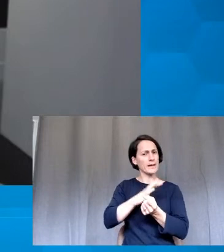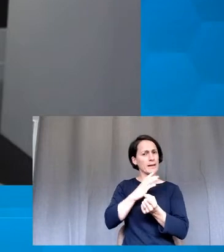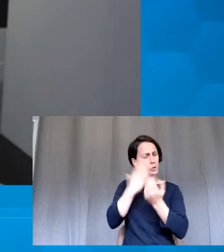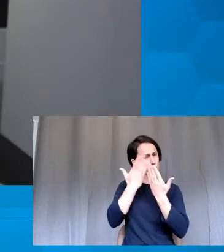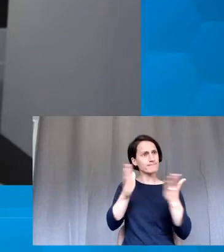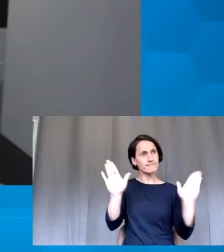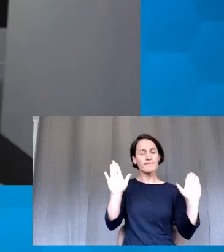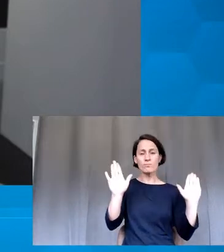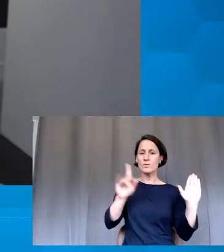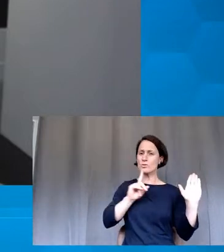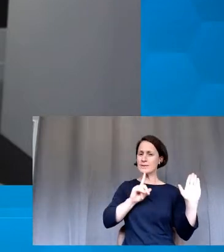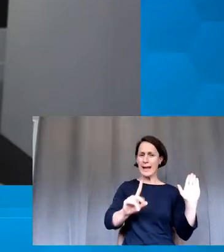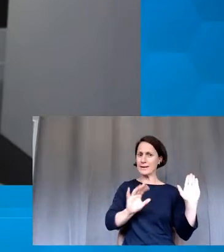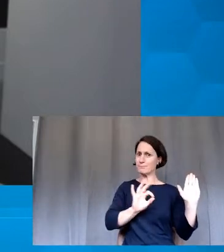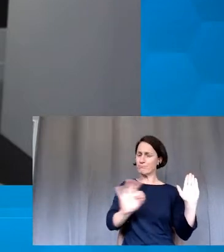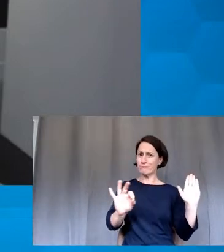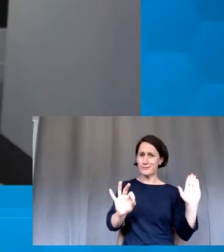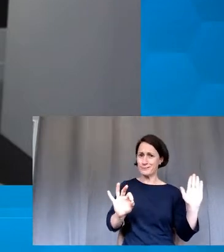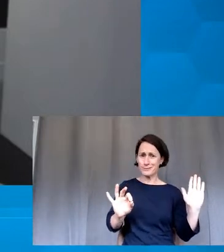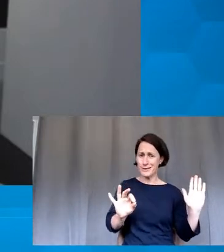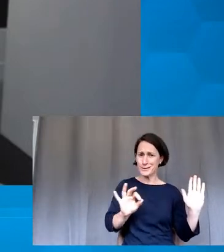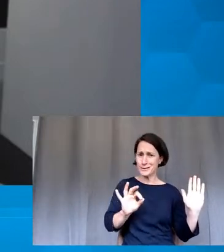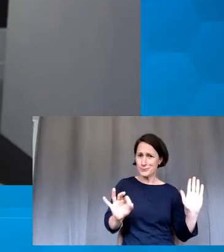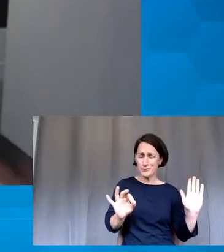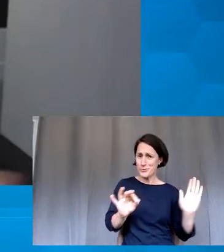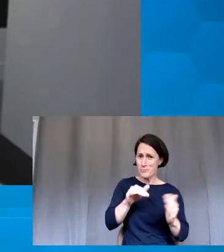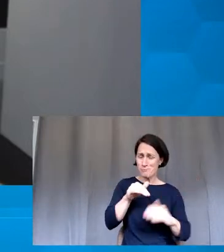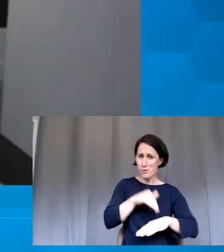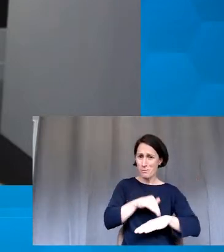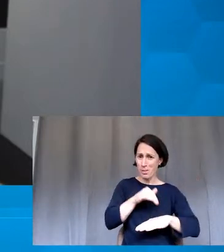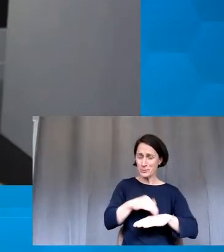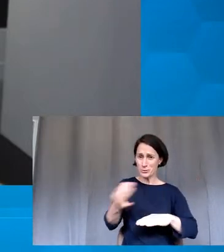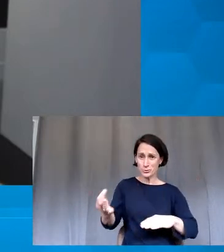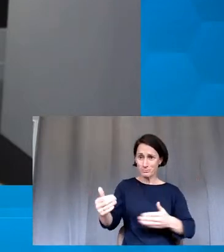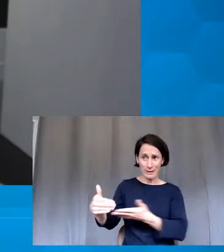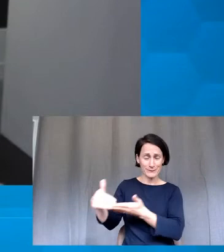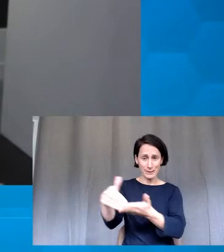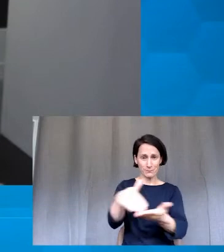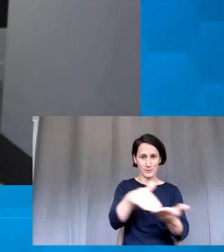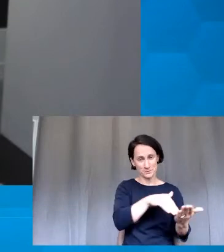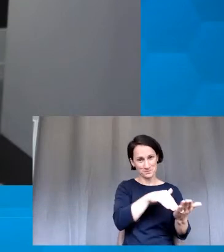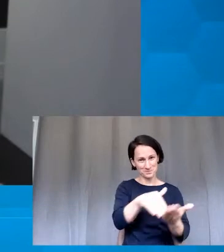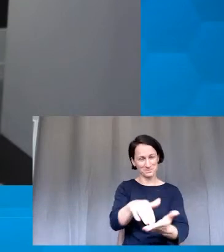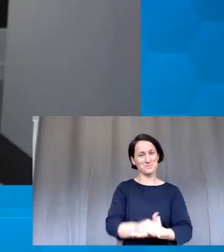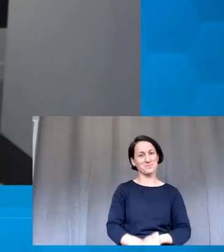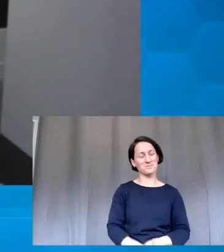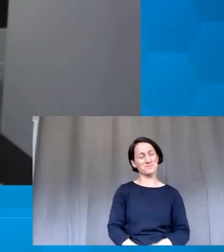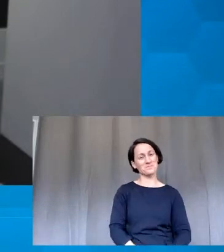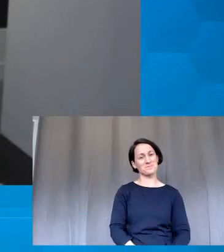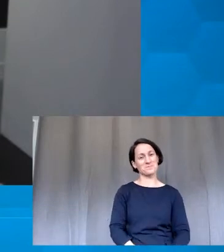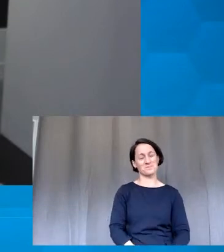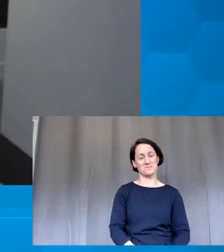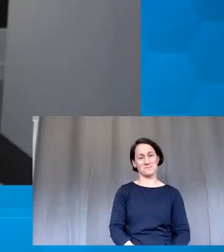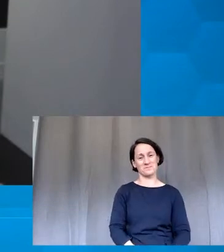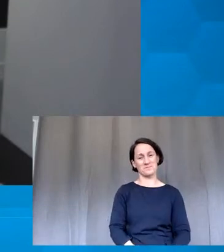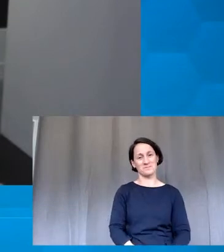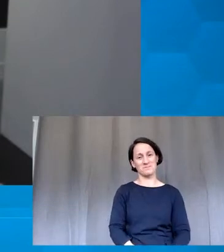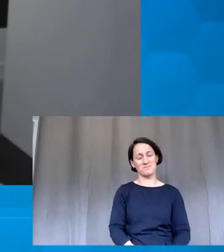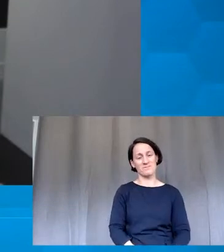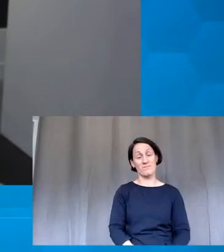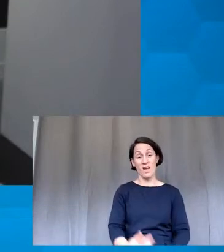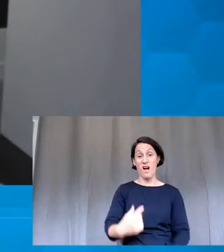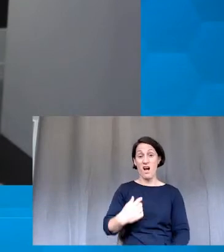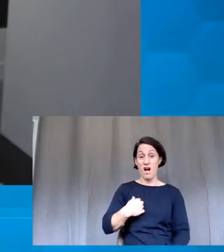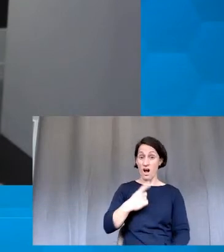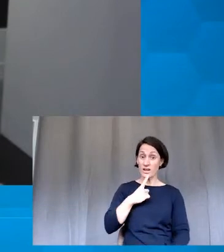just is not there. And I guess also thirdly, the same as Deborah has indicated, I let my students know